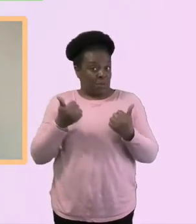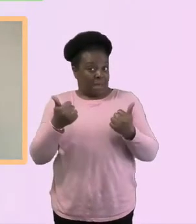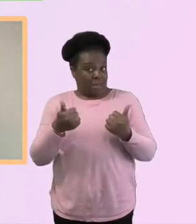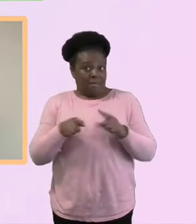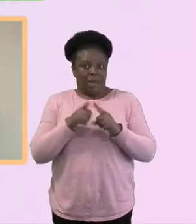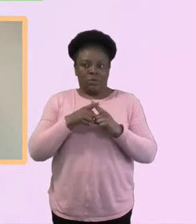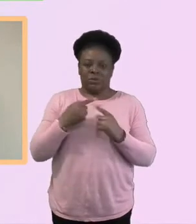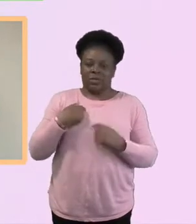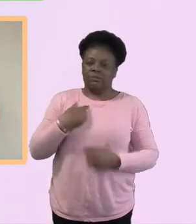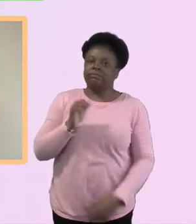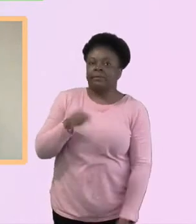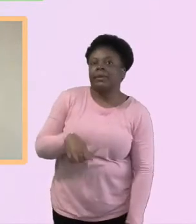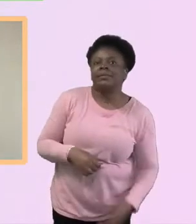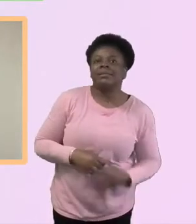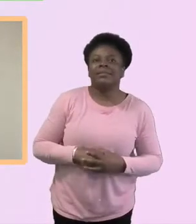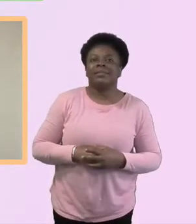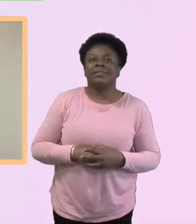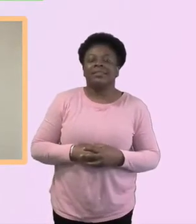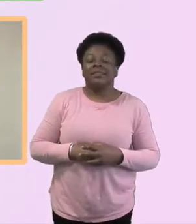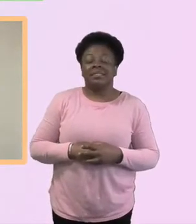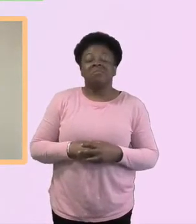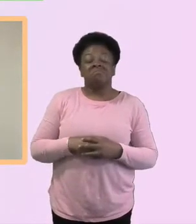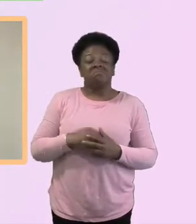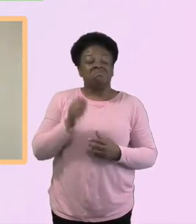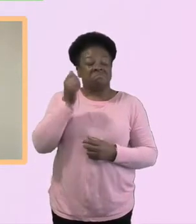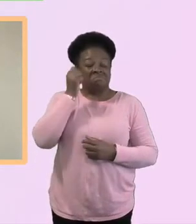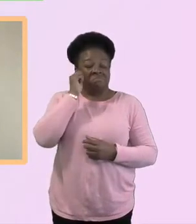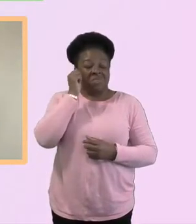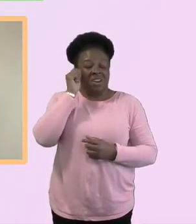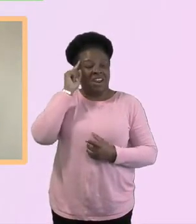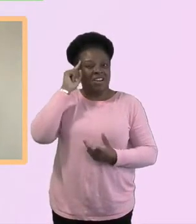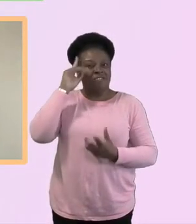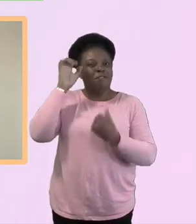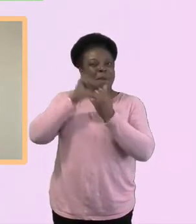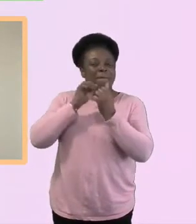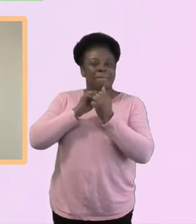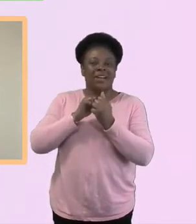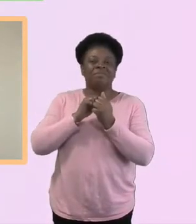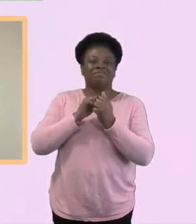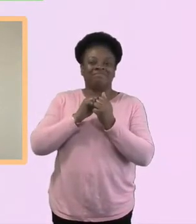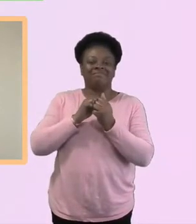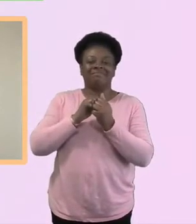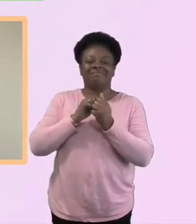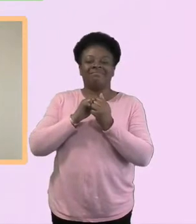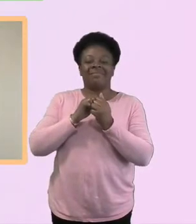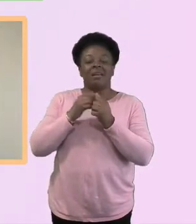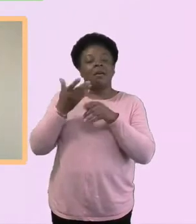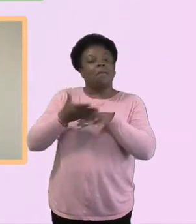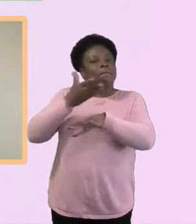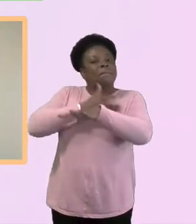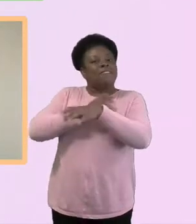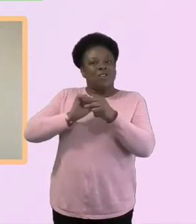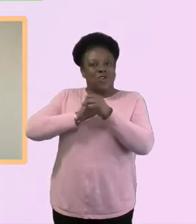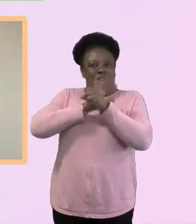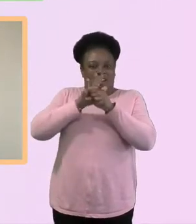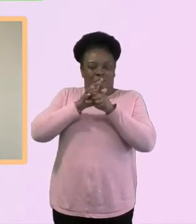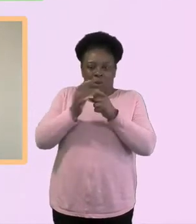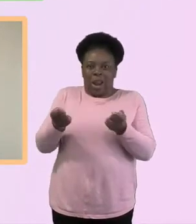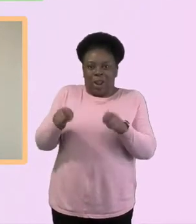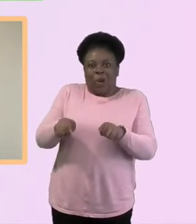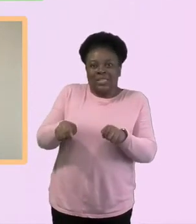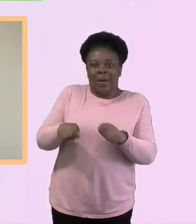never thought that that interest has not been there. So I remember my hairdresser pre-lockdown telling me about a